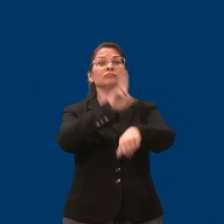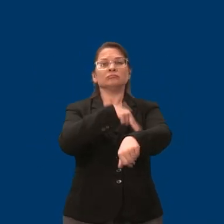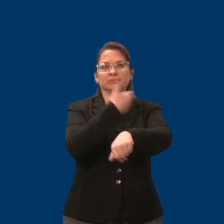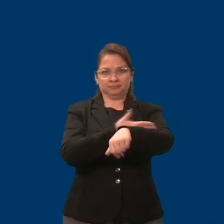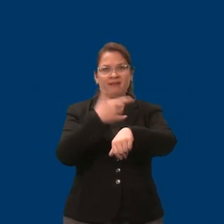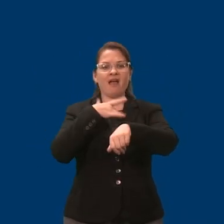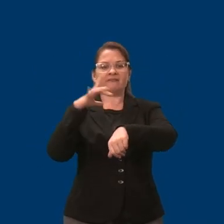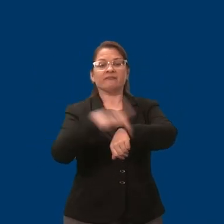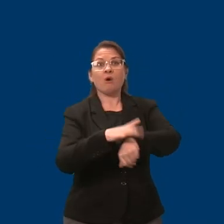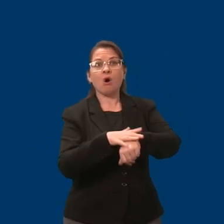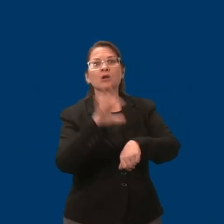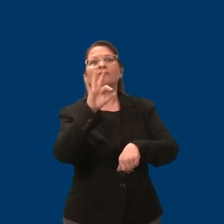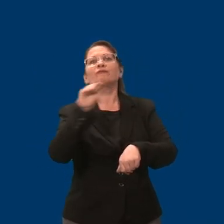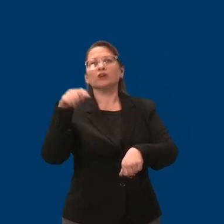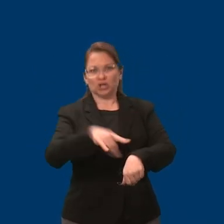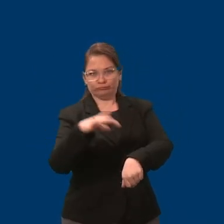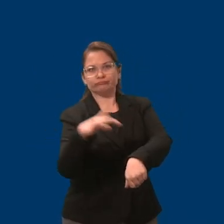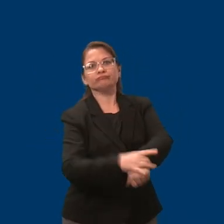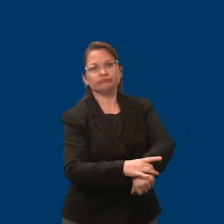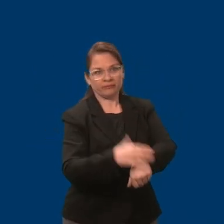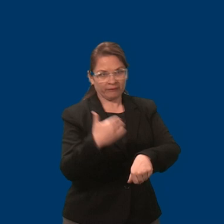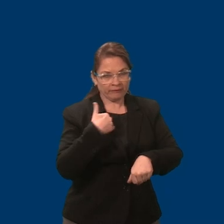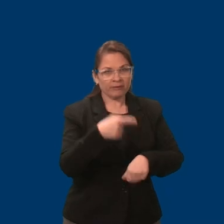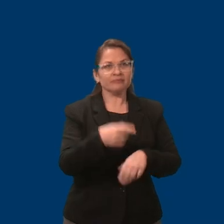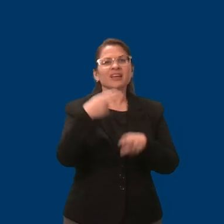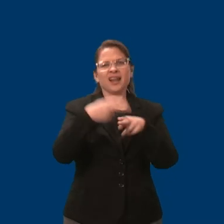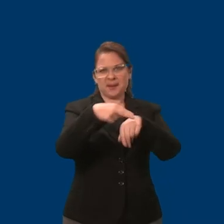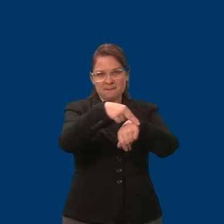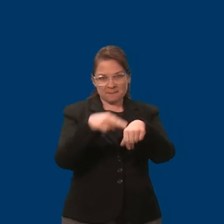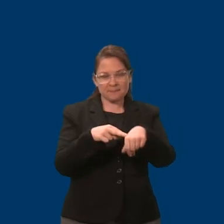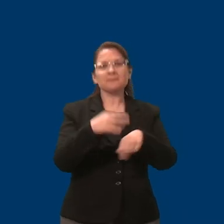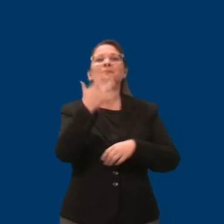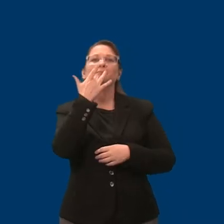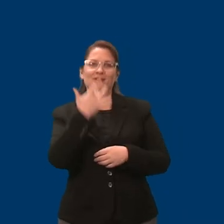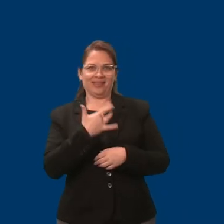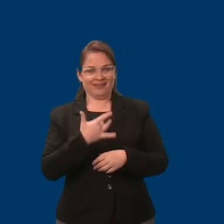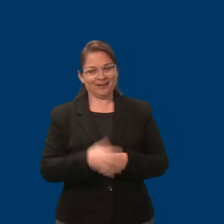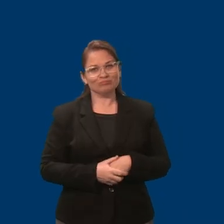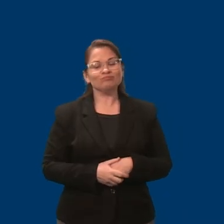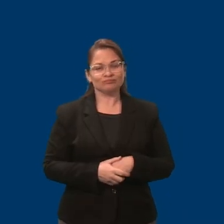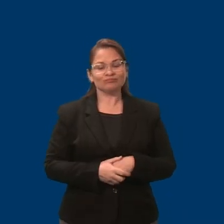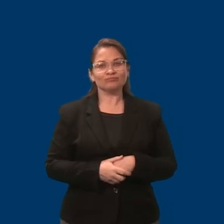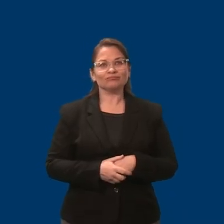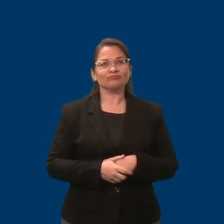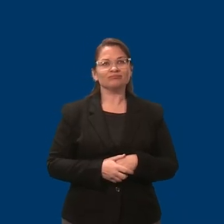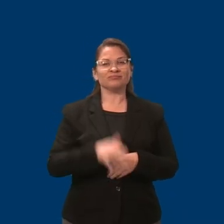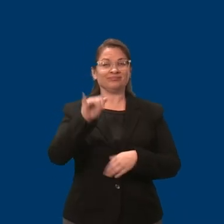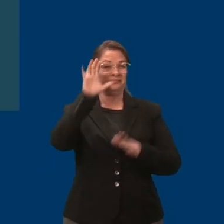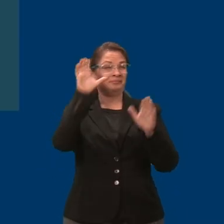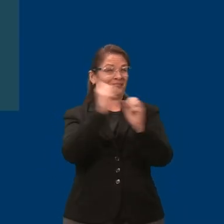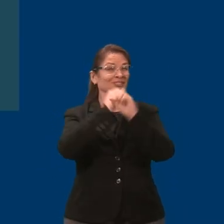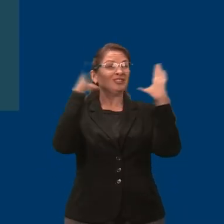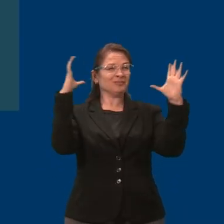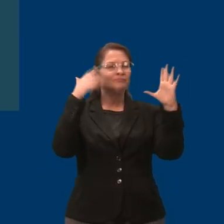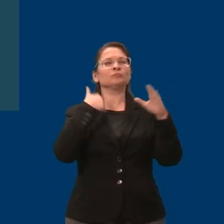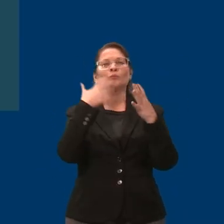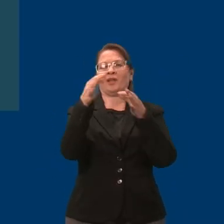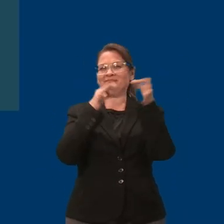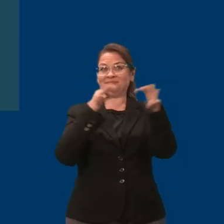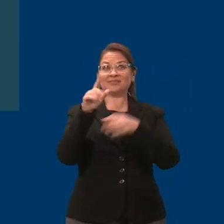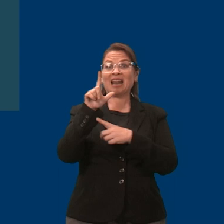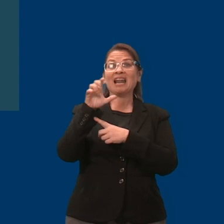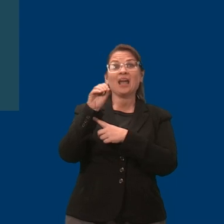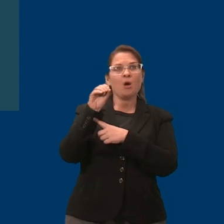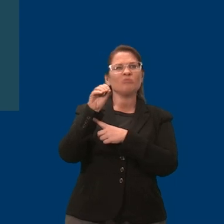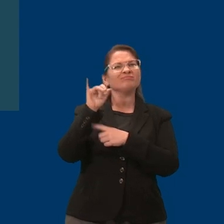his foot that says his name and birth date. Leo is my son. My name is Ann St.